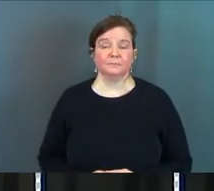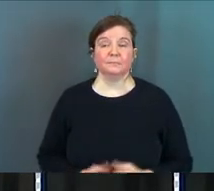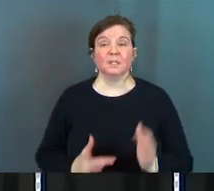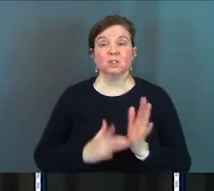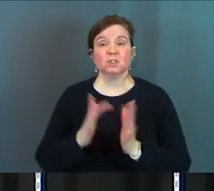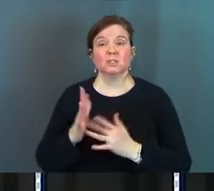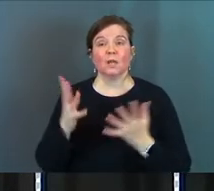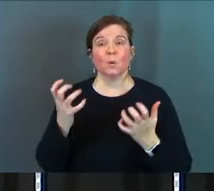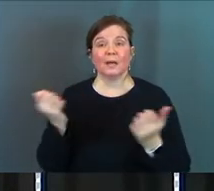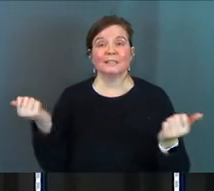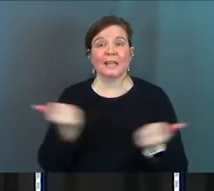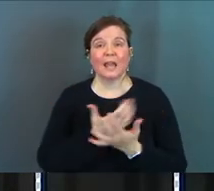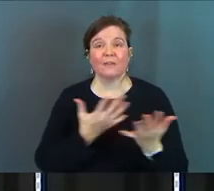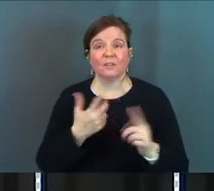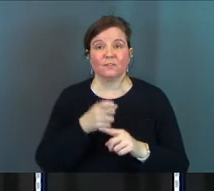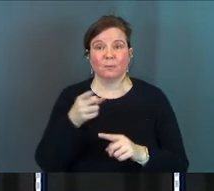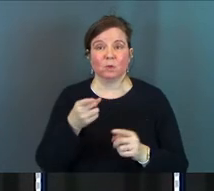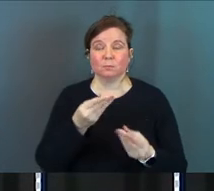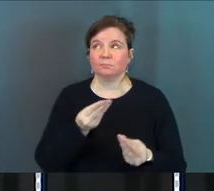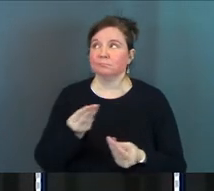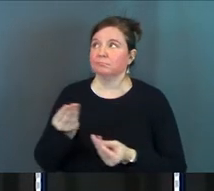Jesus wants everything from you